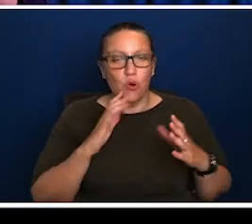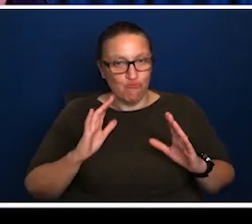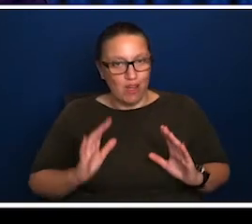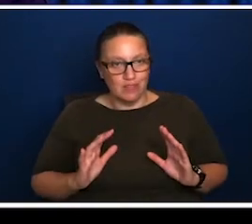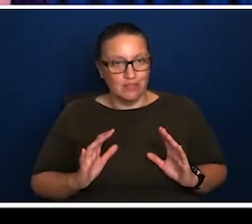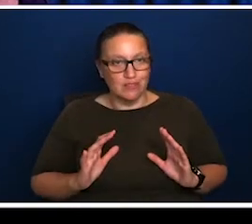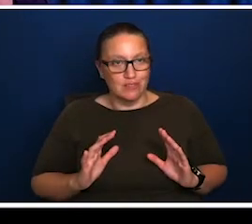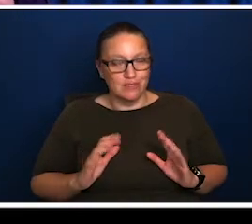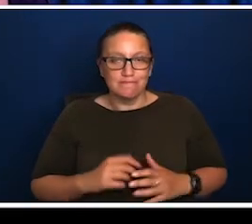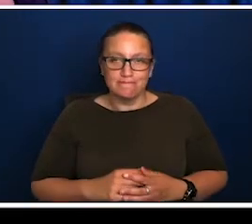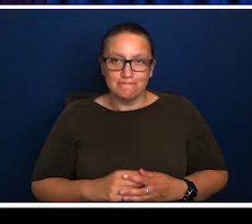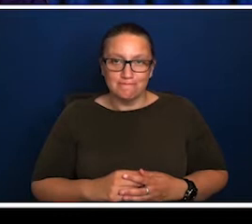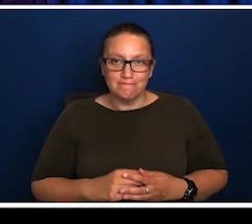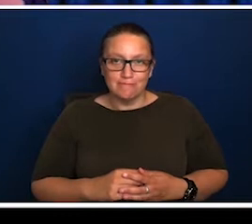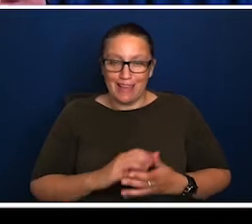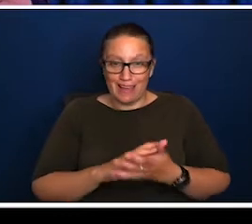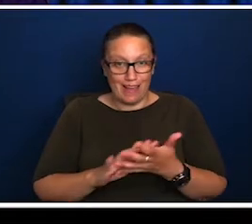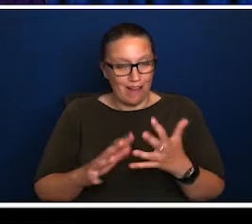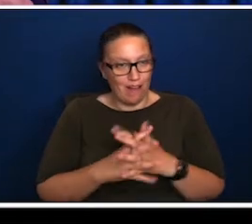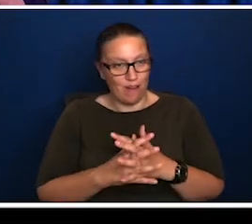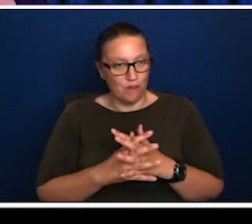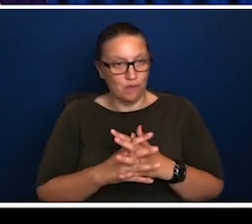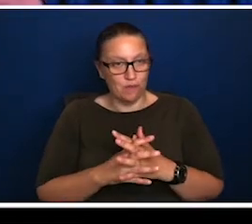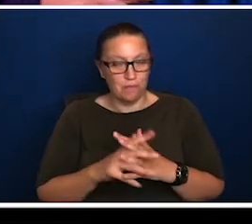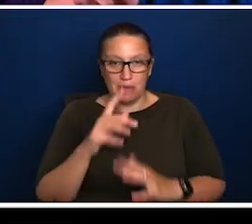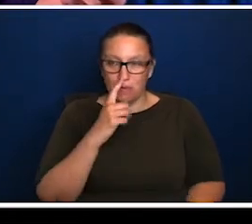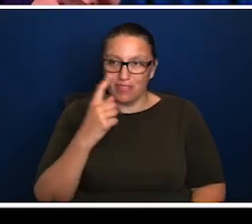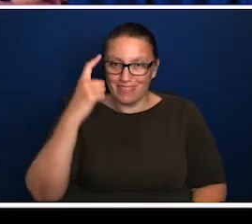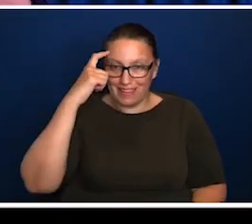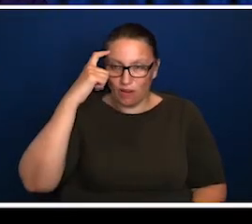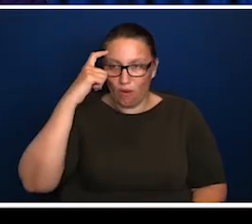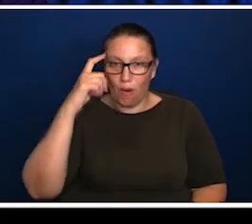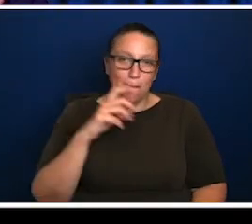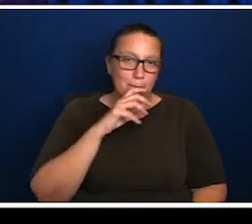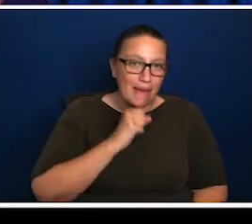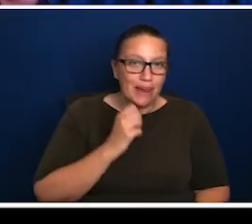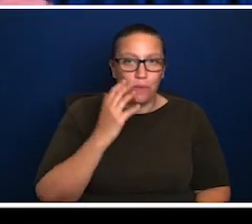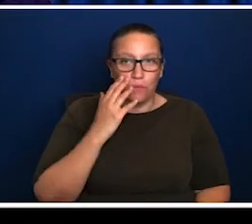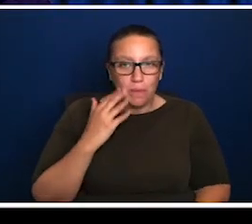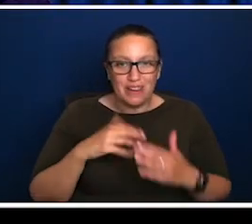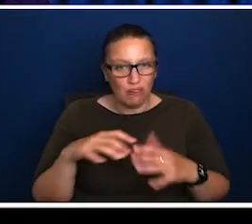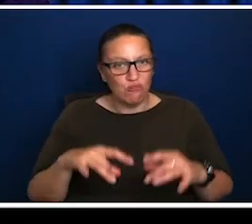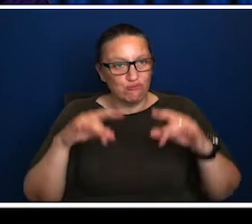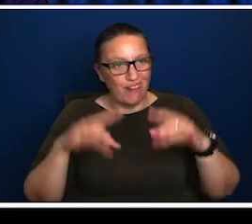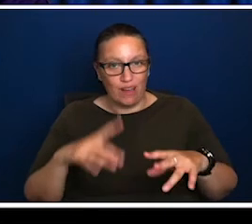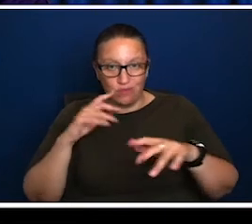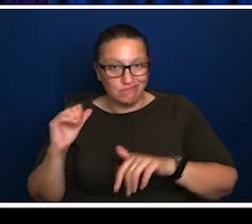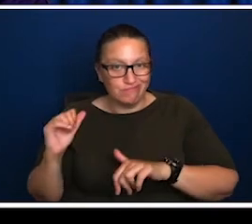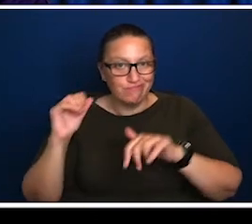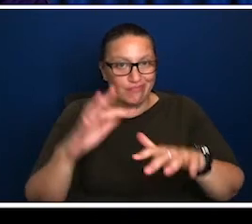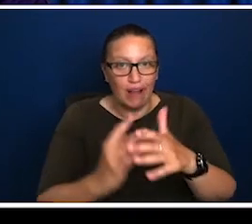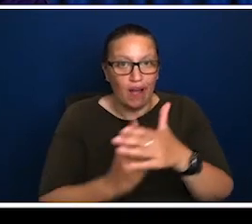on, you know, the men and women of Australia or the boys and girls of Australia turning up to things, then you've probably raised all boats at that point.